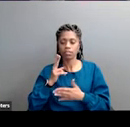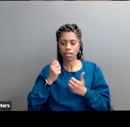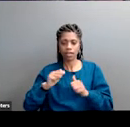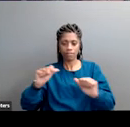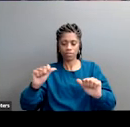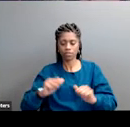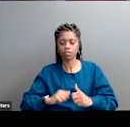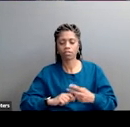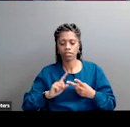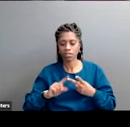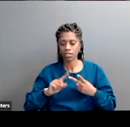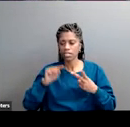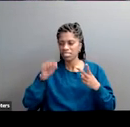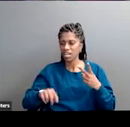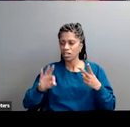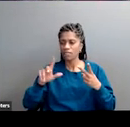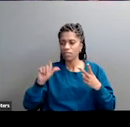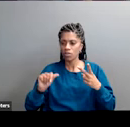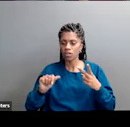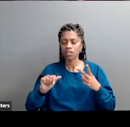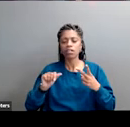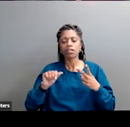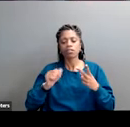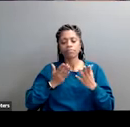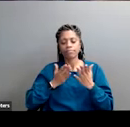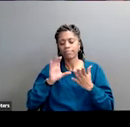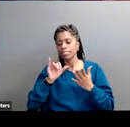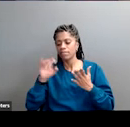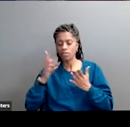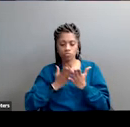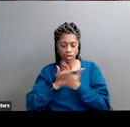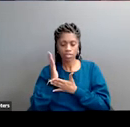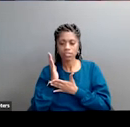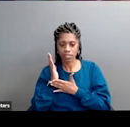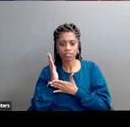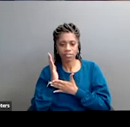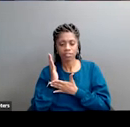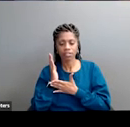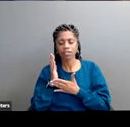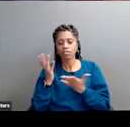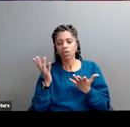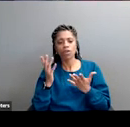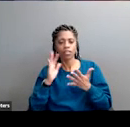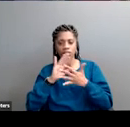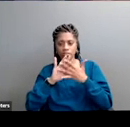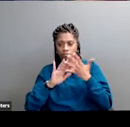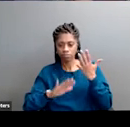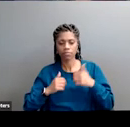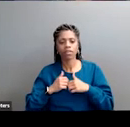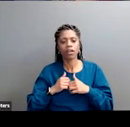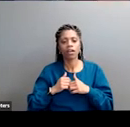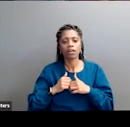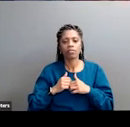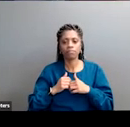rights down with the florida rights restoration coalition we've had our friends from the step ahead chattanooga helping to have a conversation about a woman's right to choose